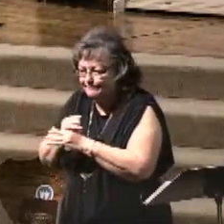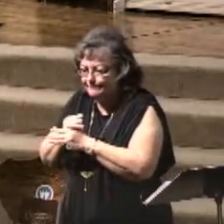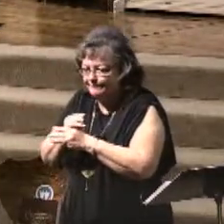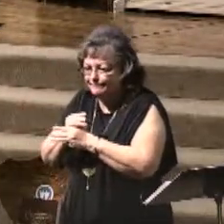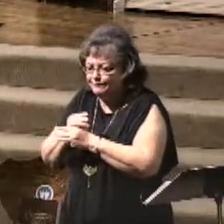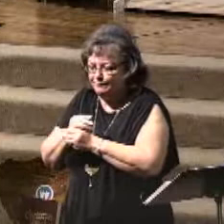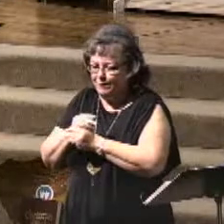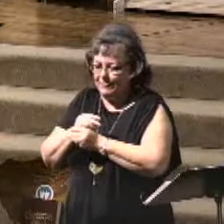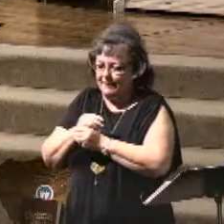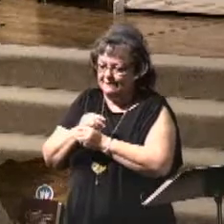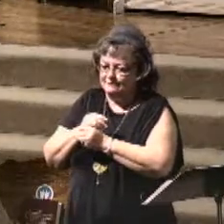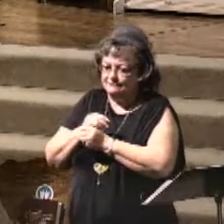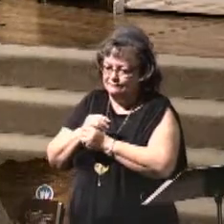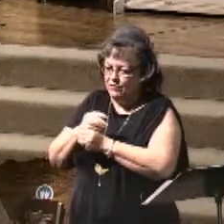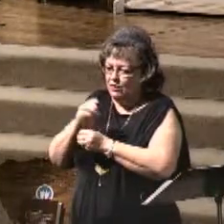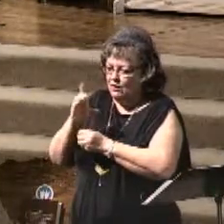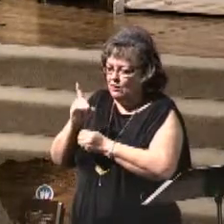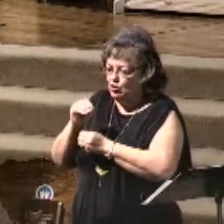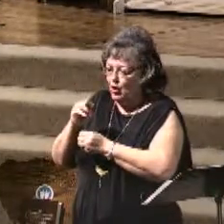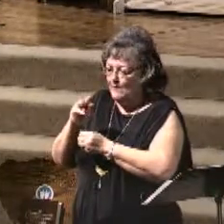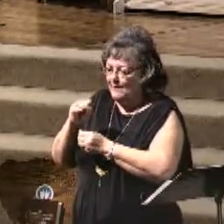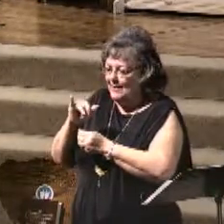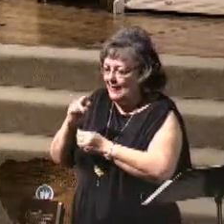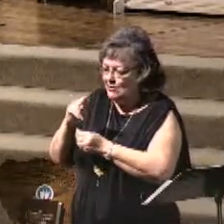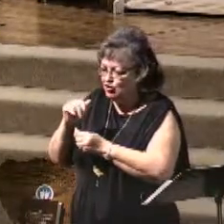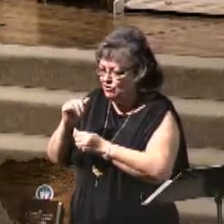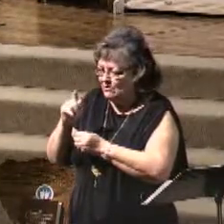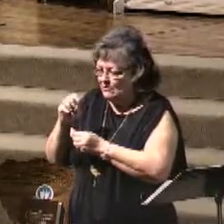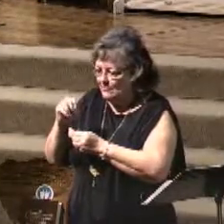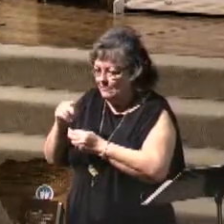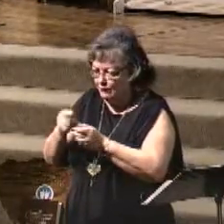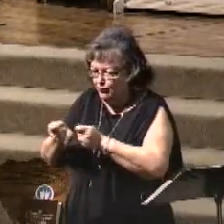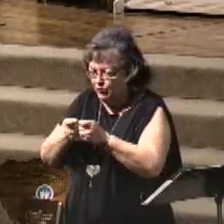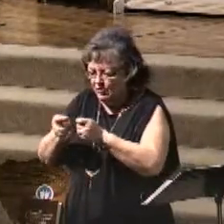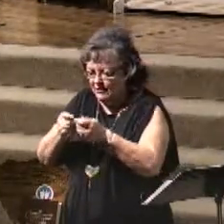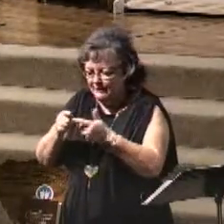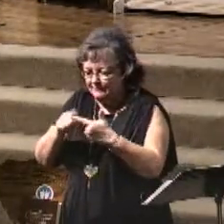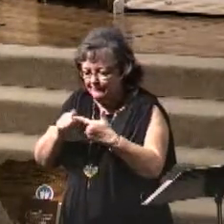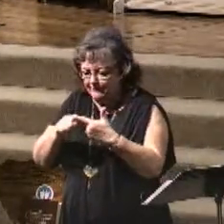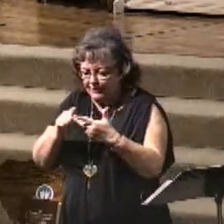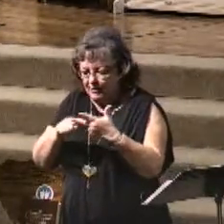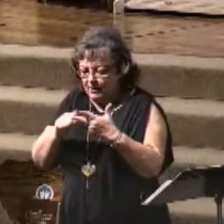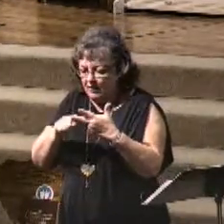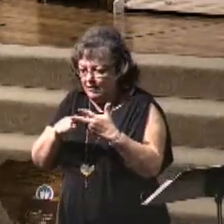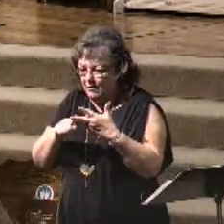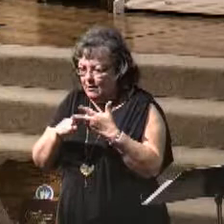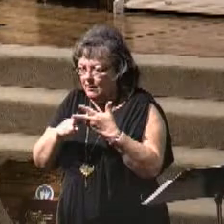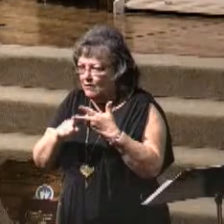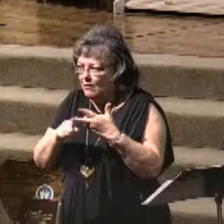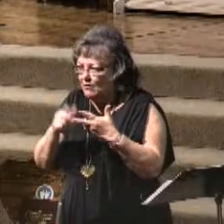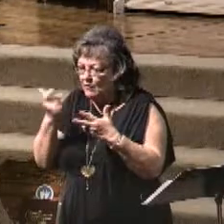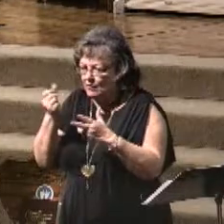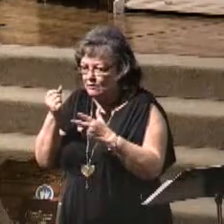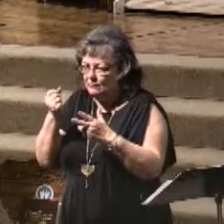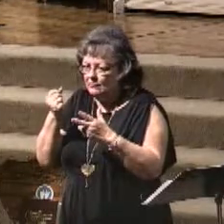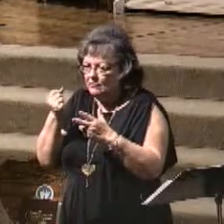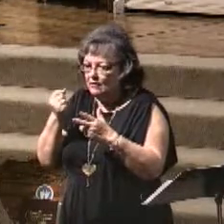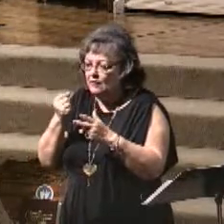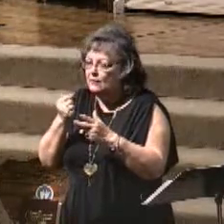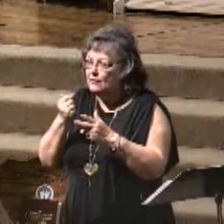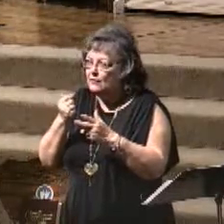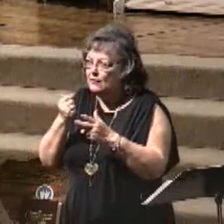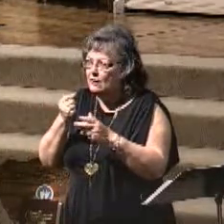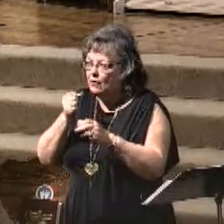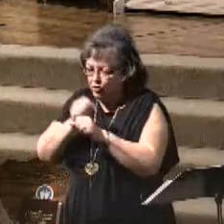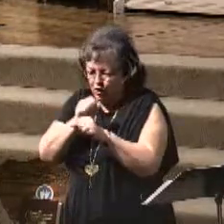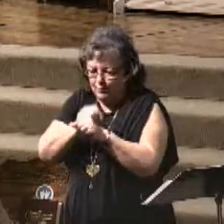Domination. That's just a second seal. The third seal, we see desolation. Deception, global deception, global domination, and